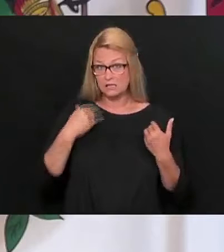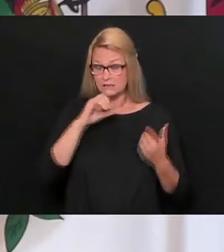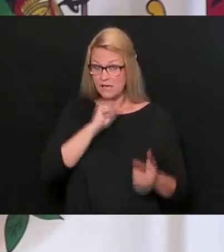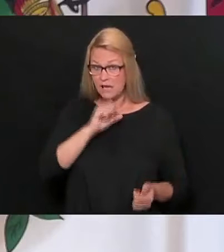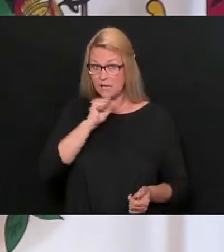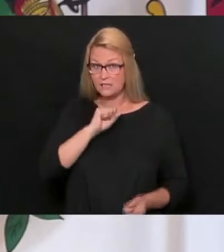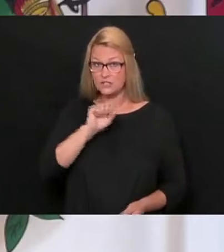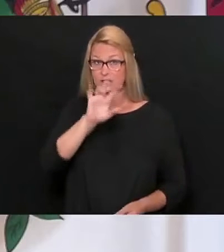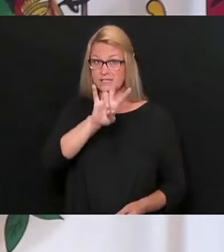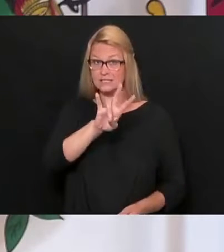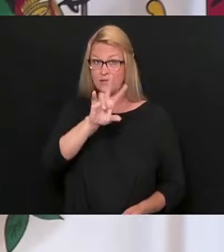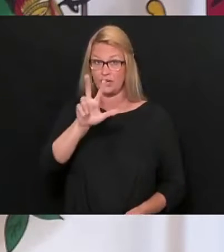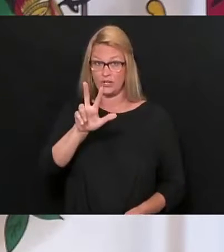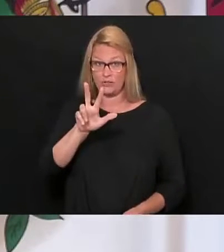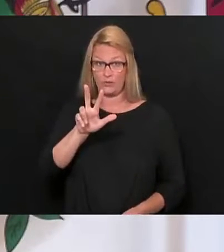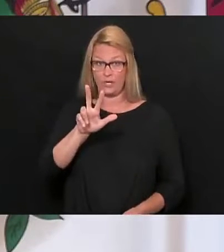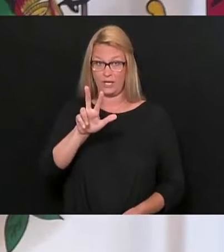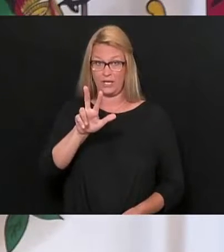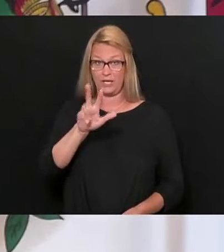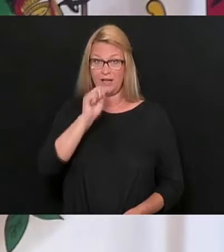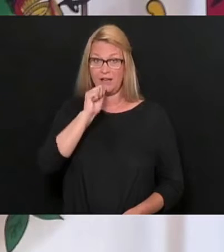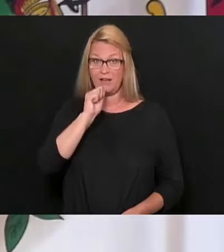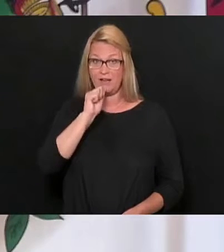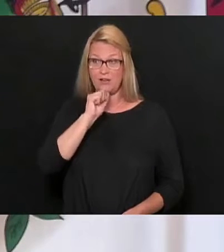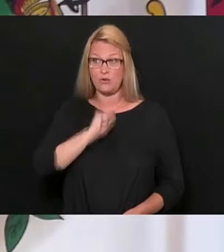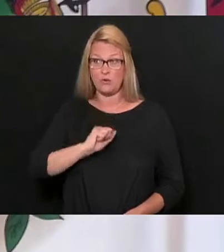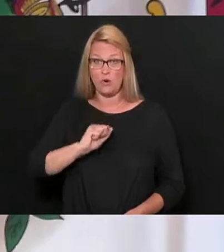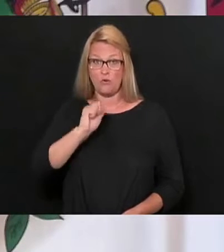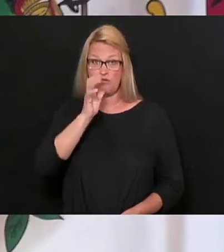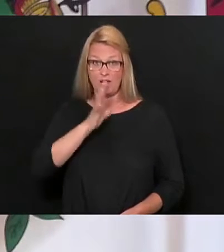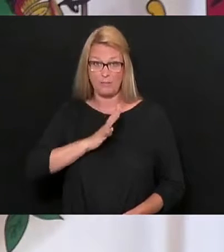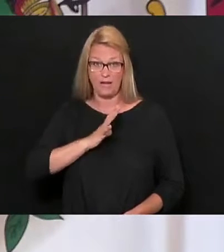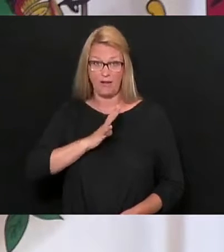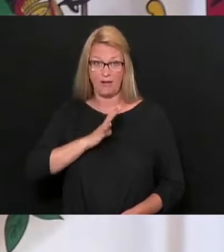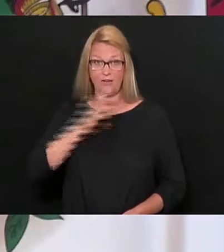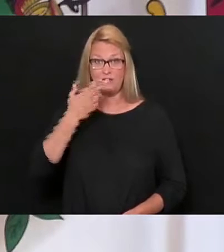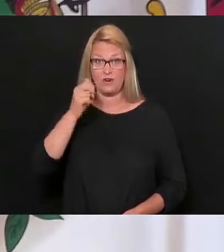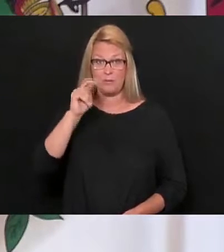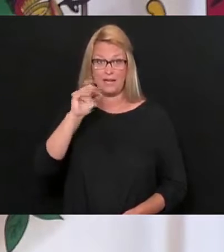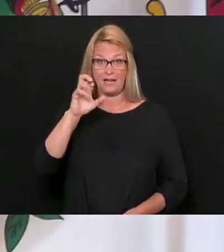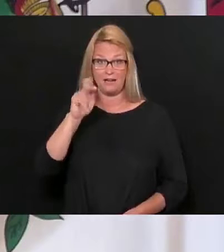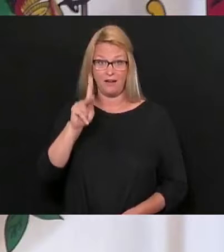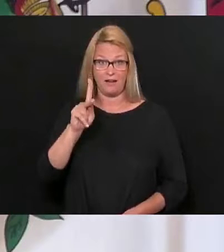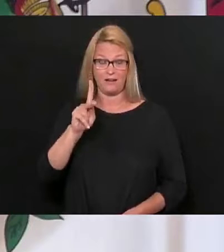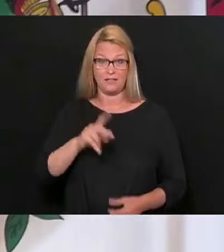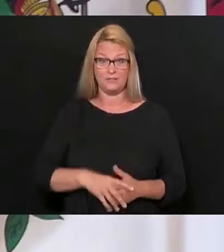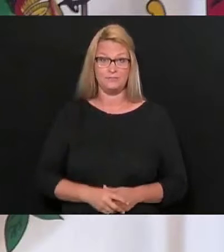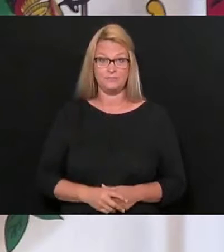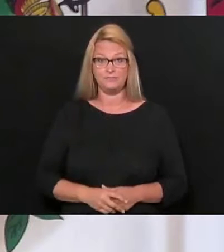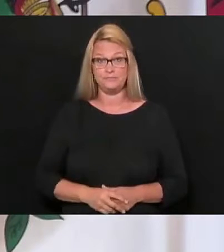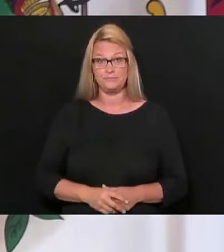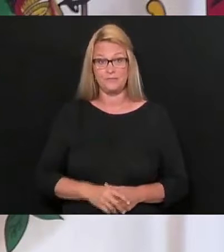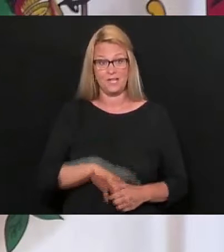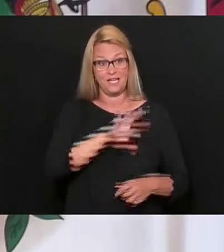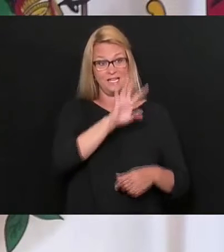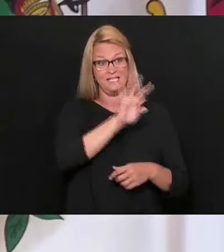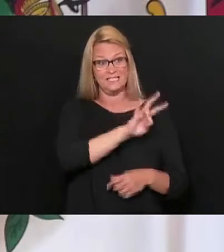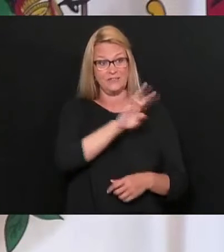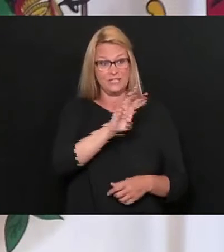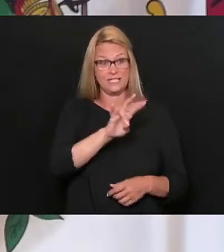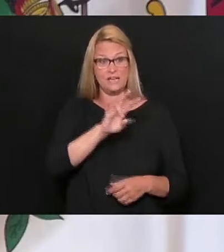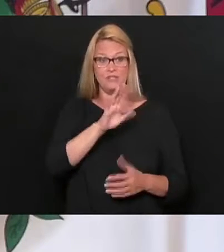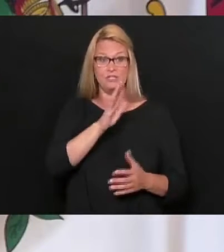73-year-old female from Hancock County. They ranged in from 77